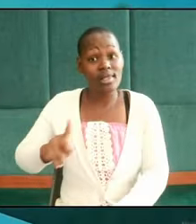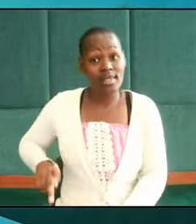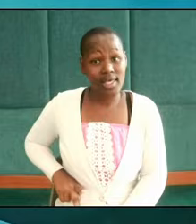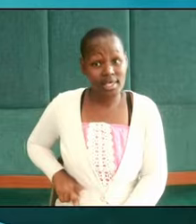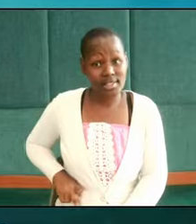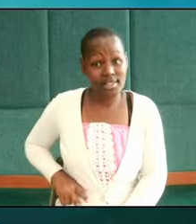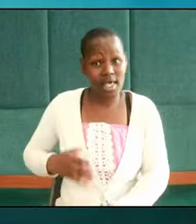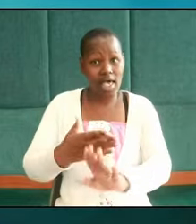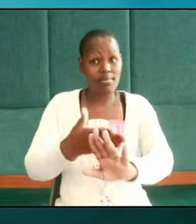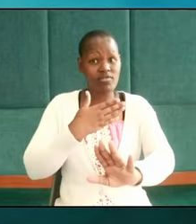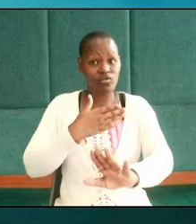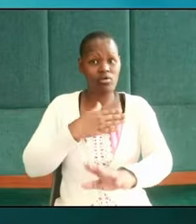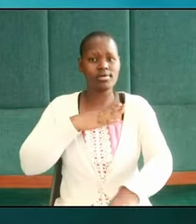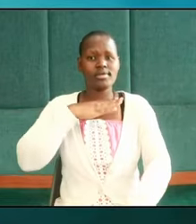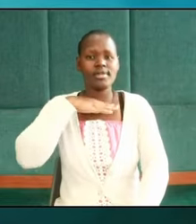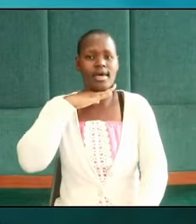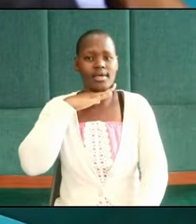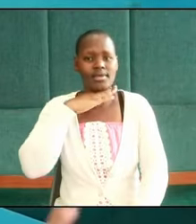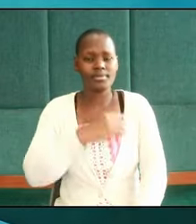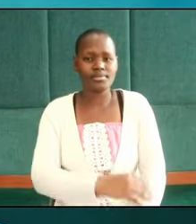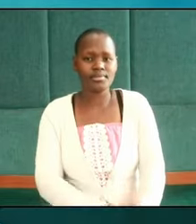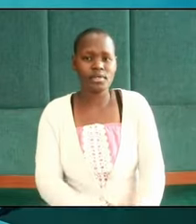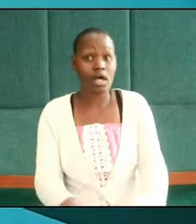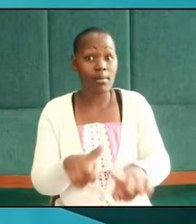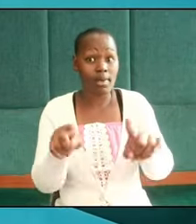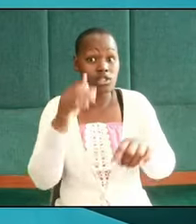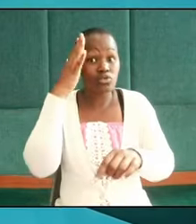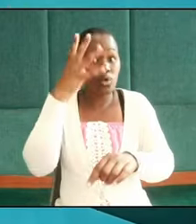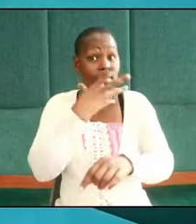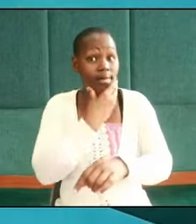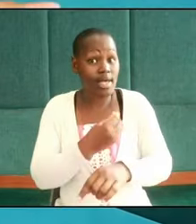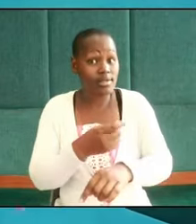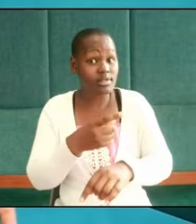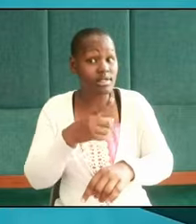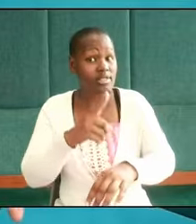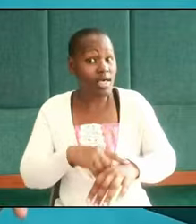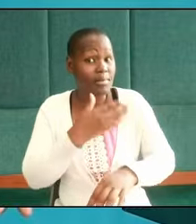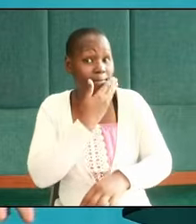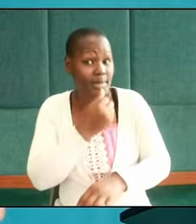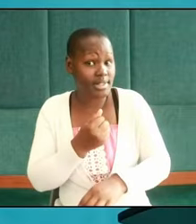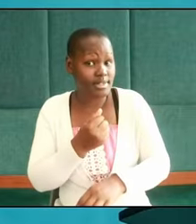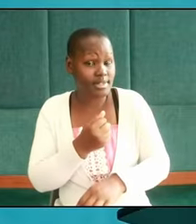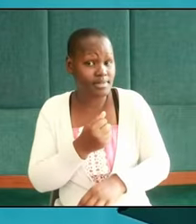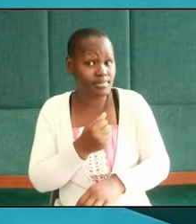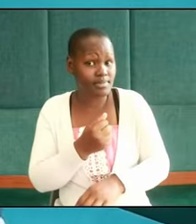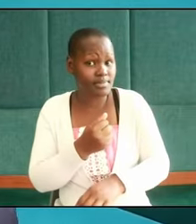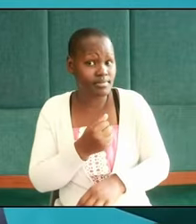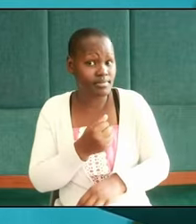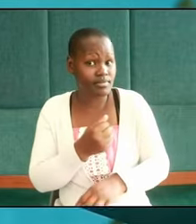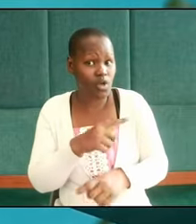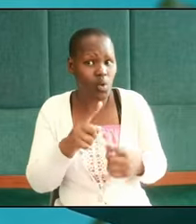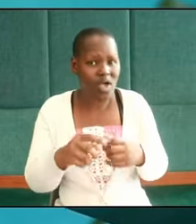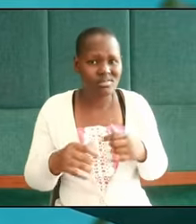were before him died but you know men when they are at their best when